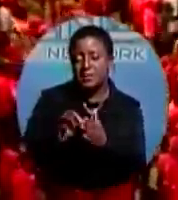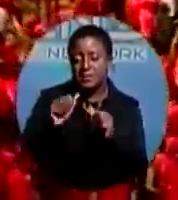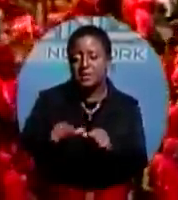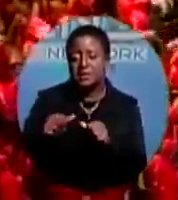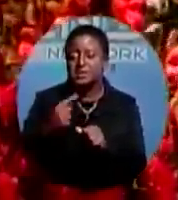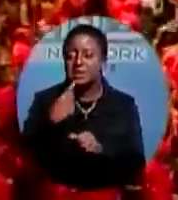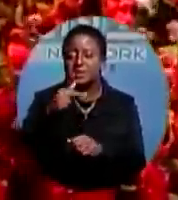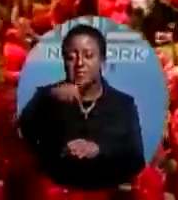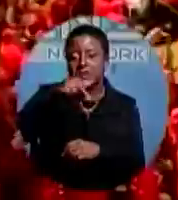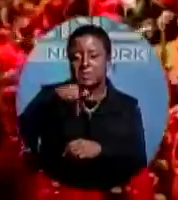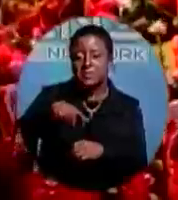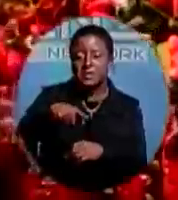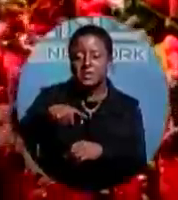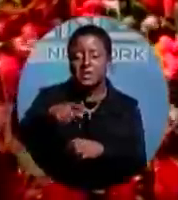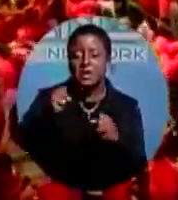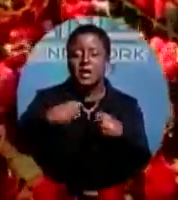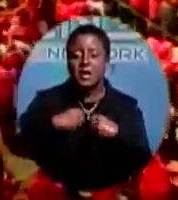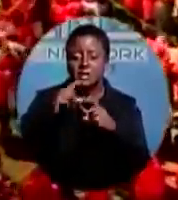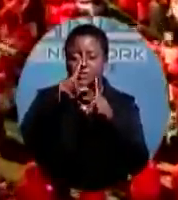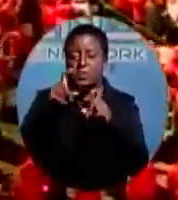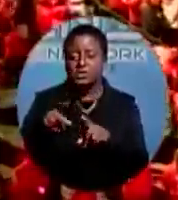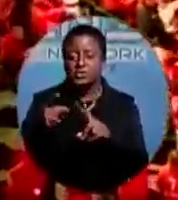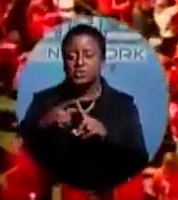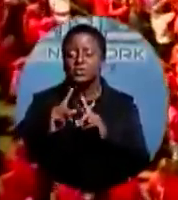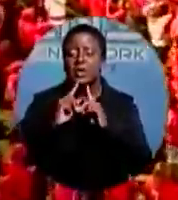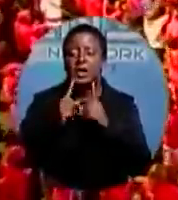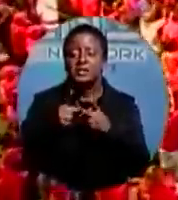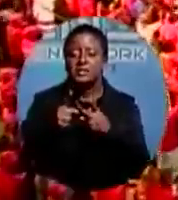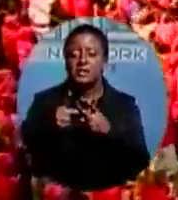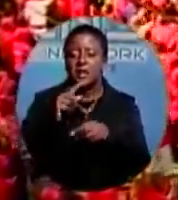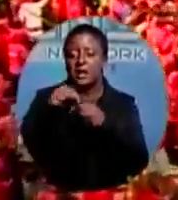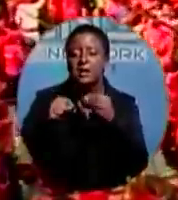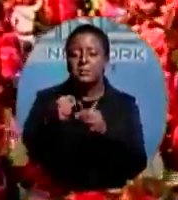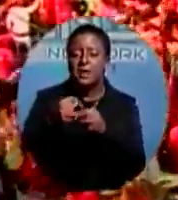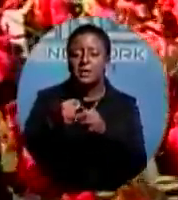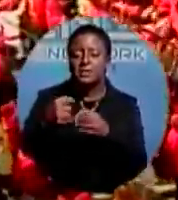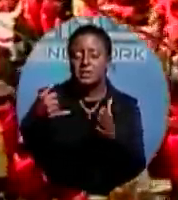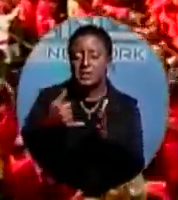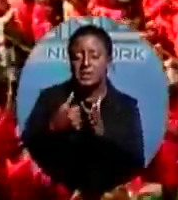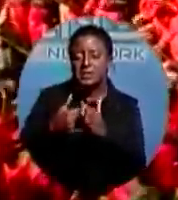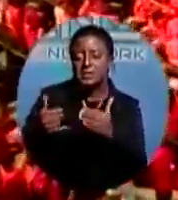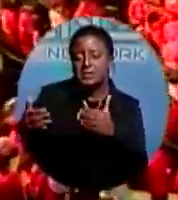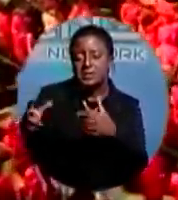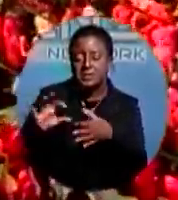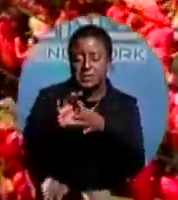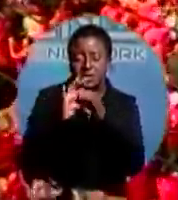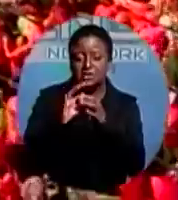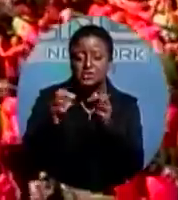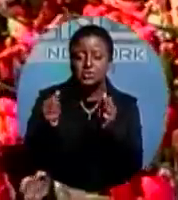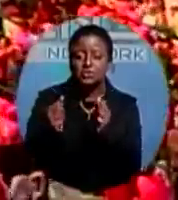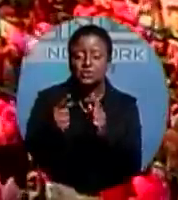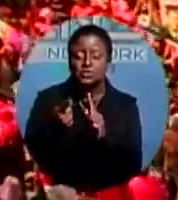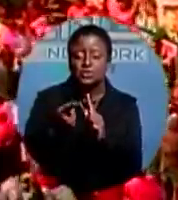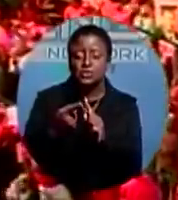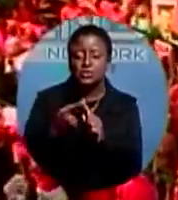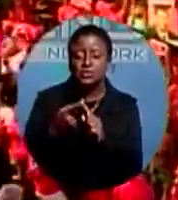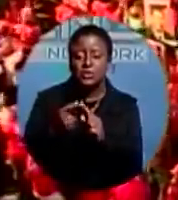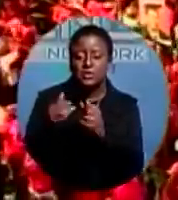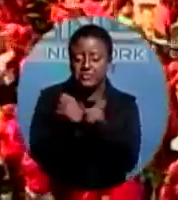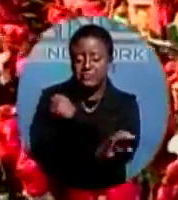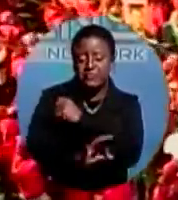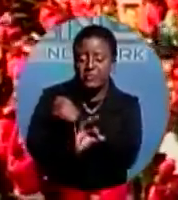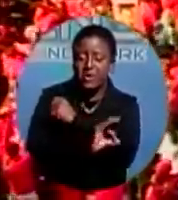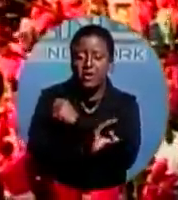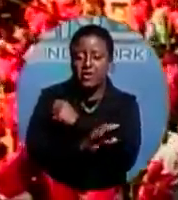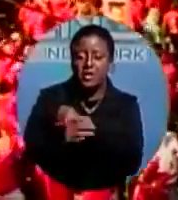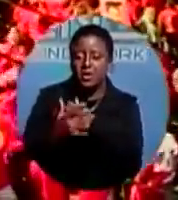to the Bahamian people regarding his recent disclosure of professional connection as a paid consultant with a foreign oil company, which is seeking approval to drill